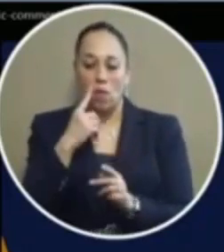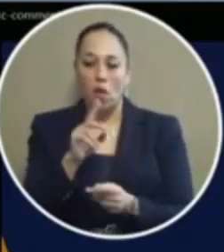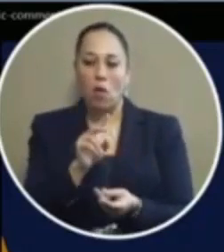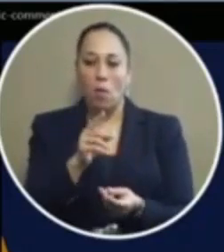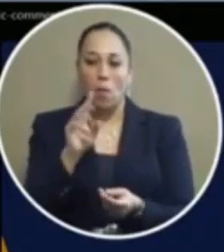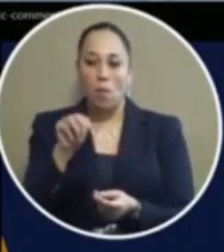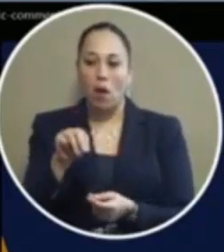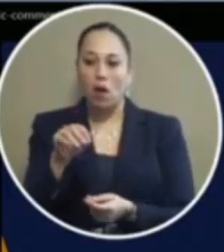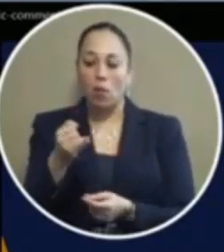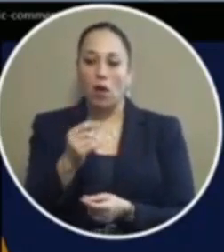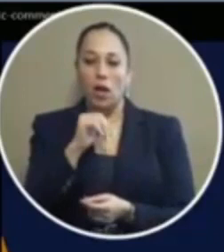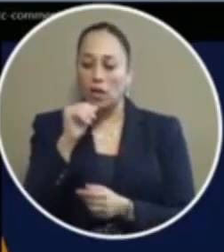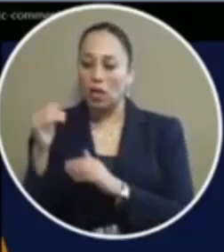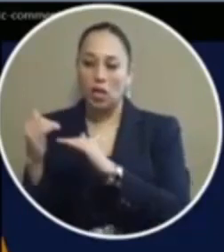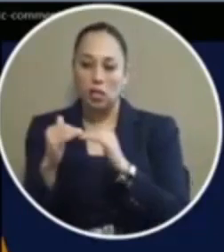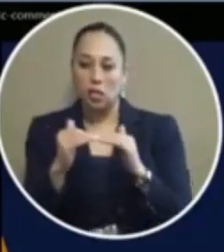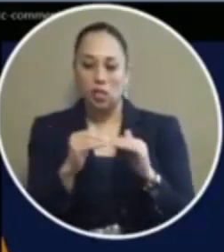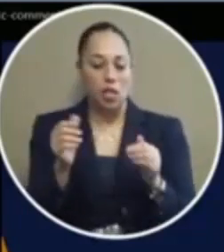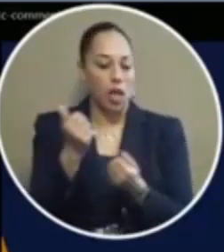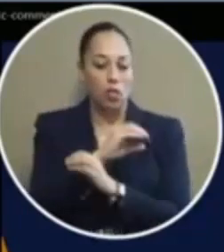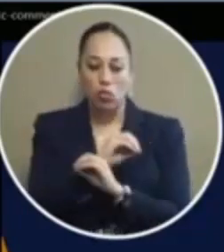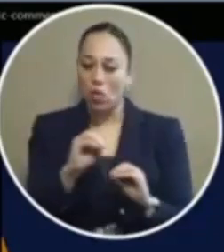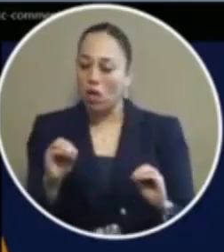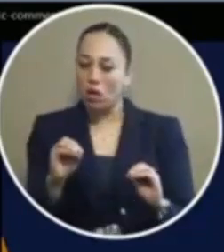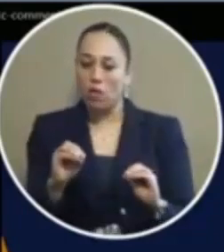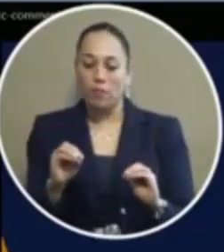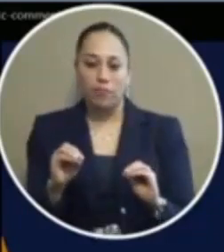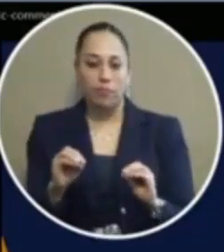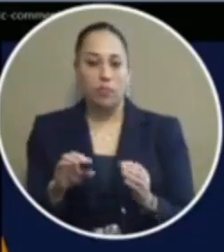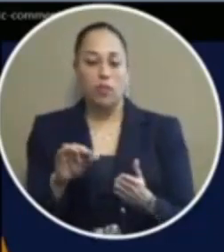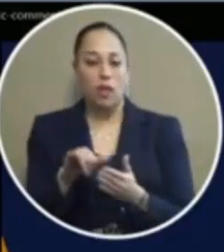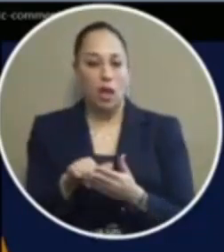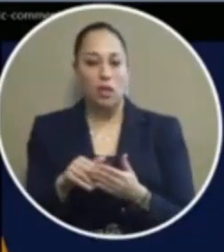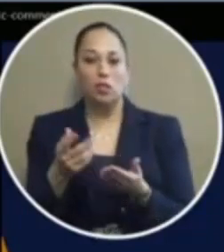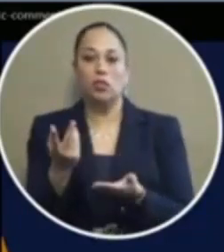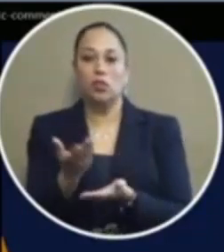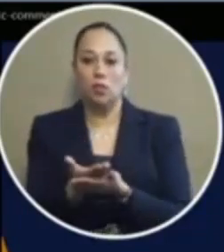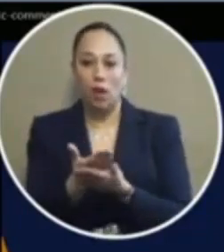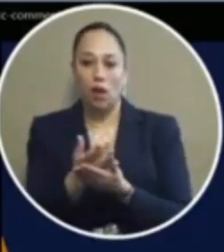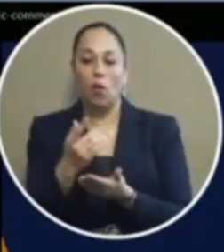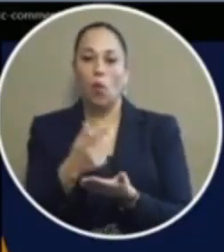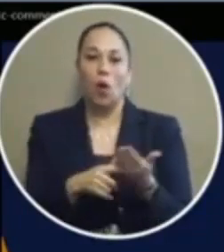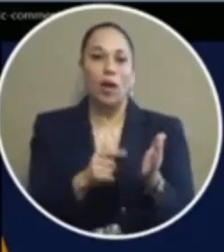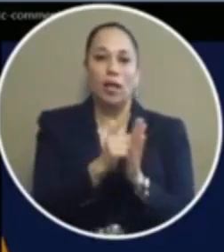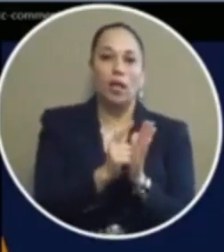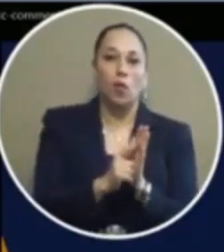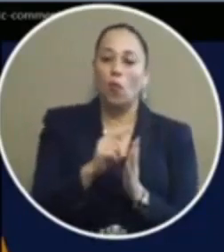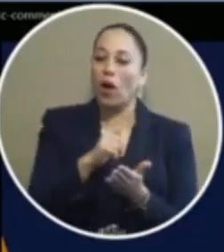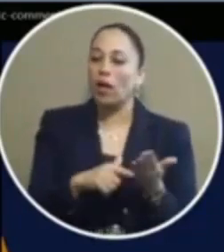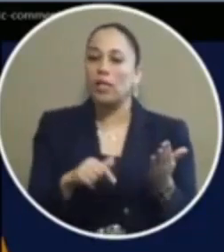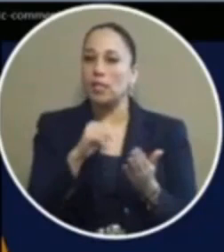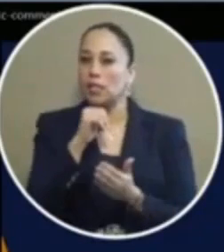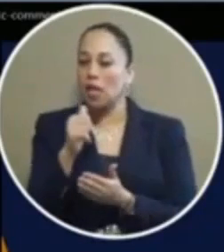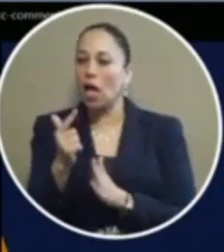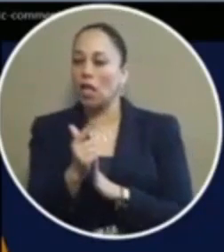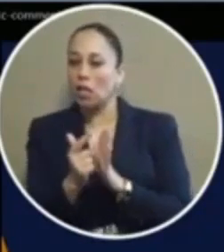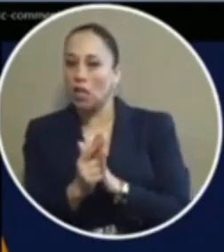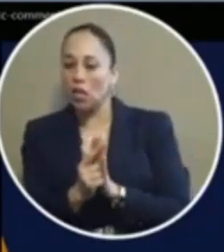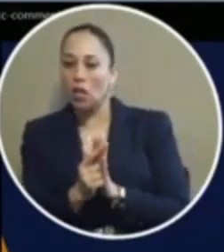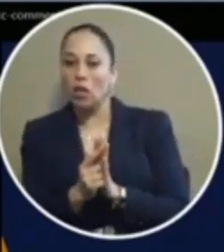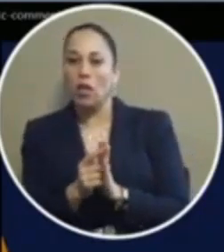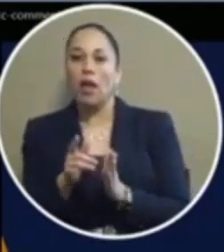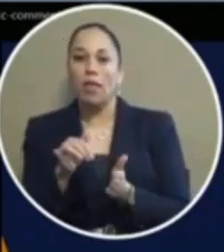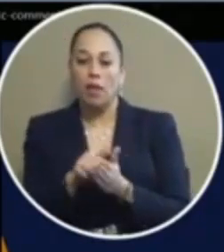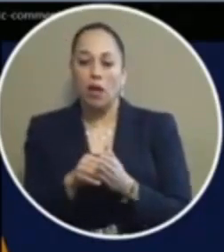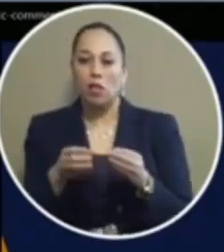and is not justice at any level you can define what is legal and not legal if the person you are arresting has high thc